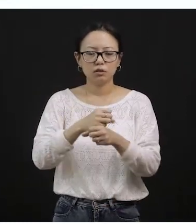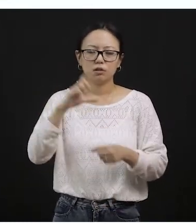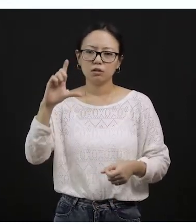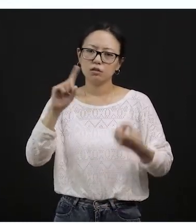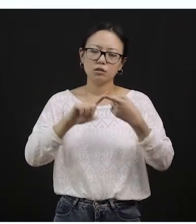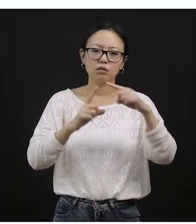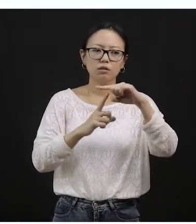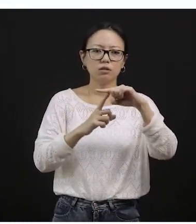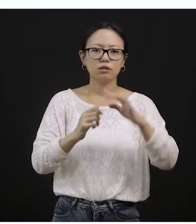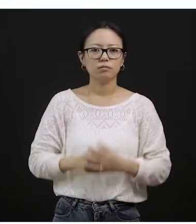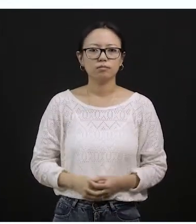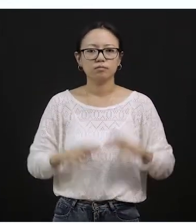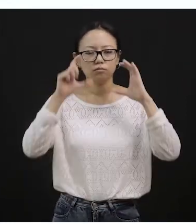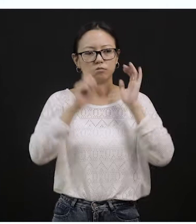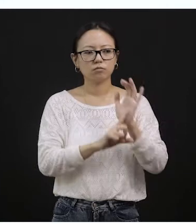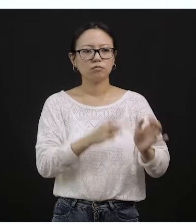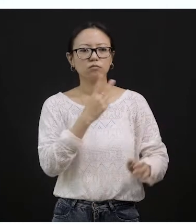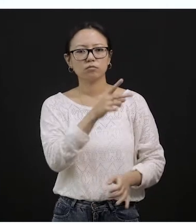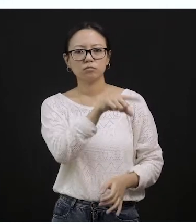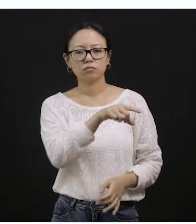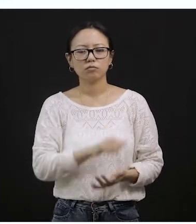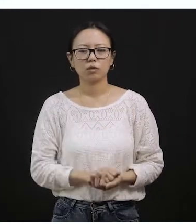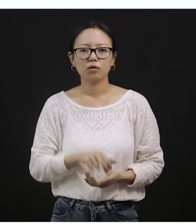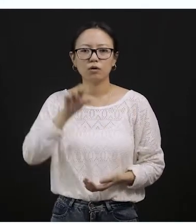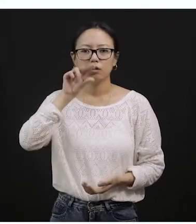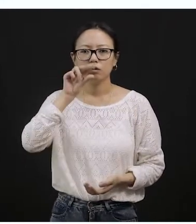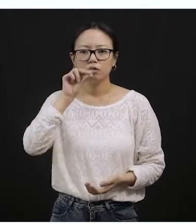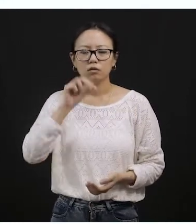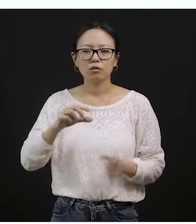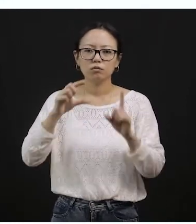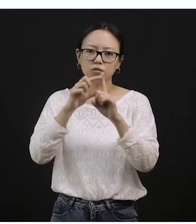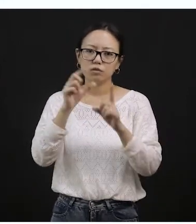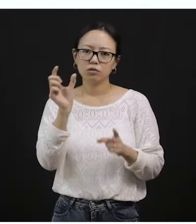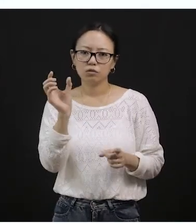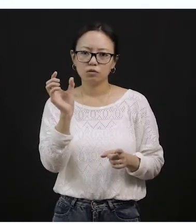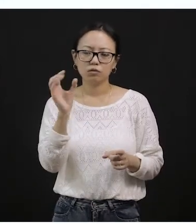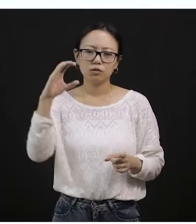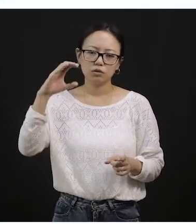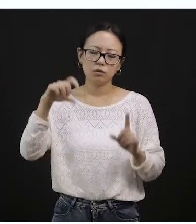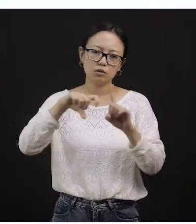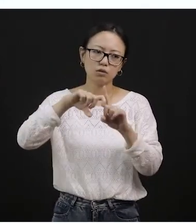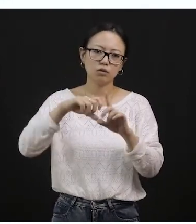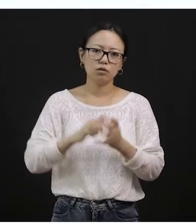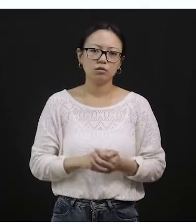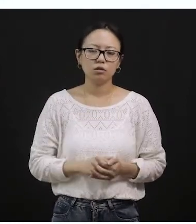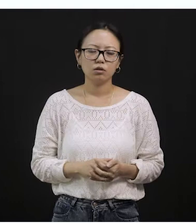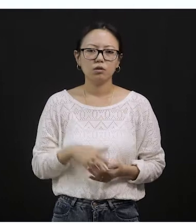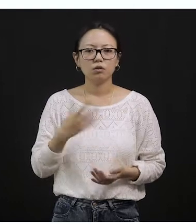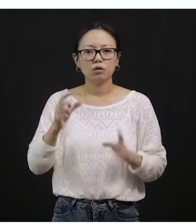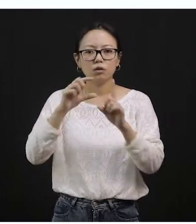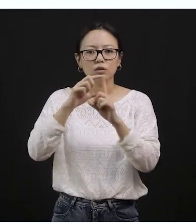This is a duck. This is a duck and the name for a baby duck is